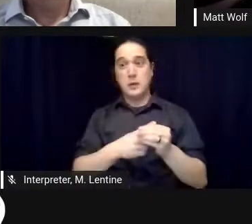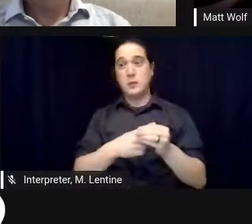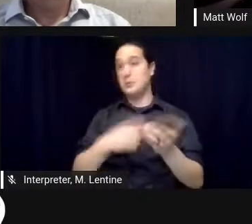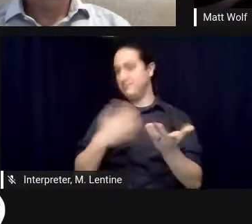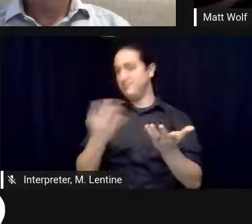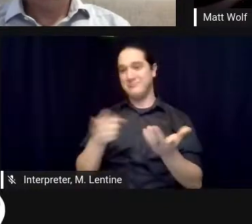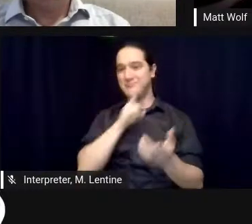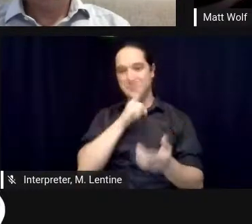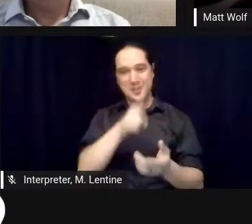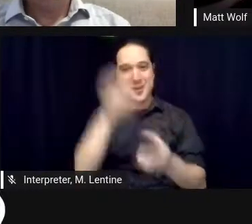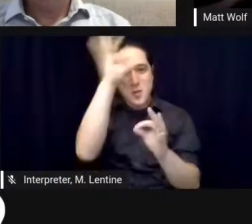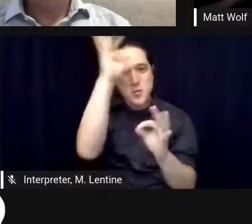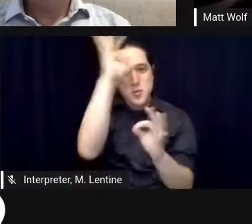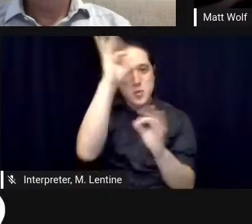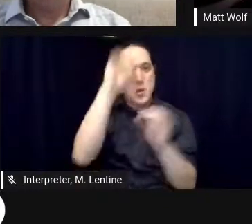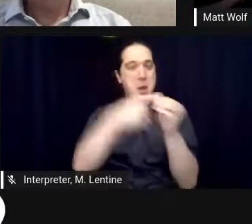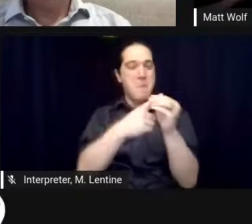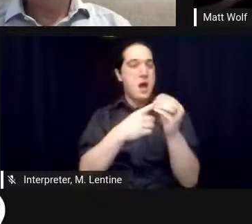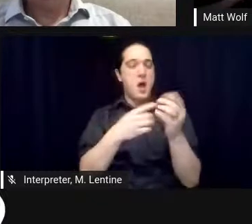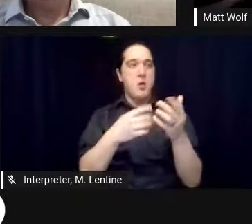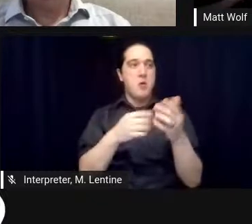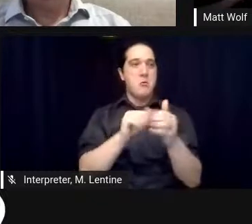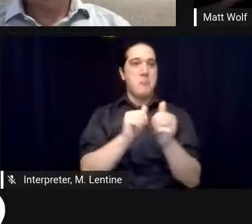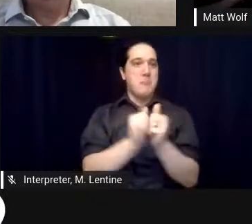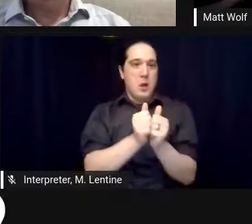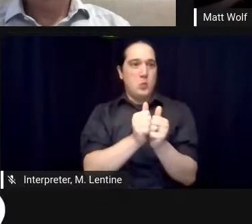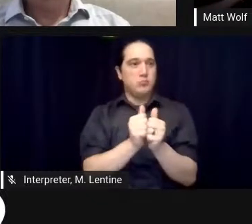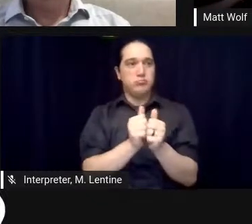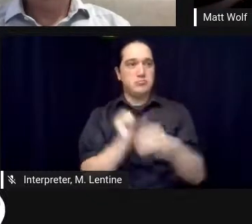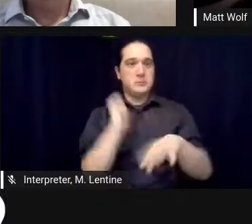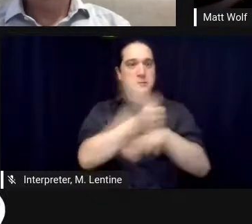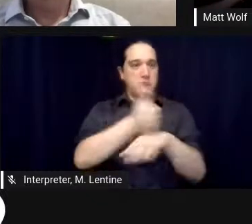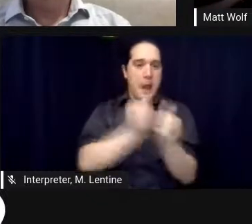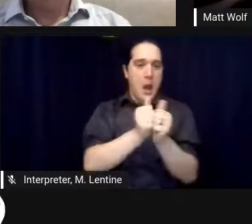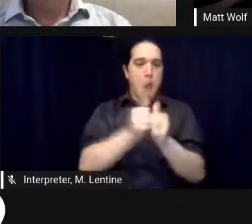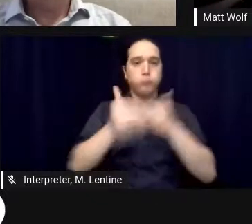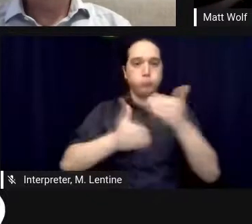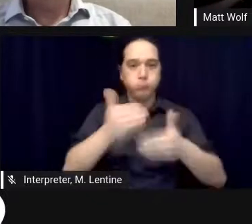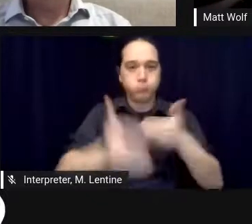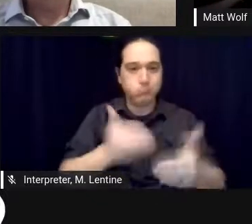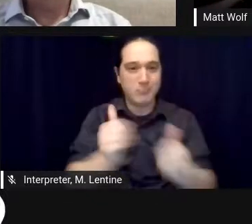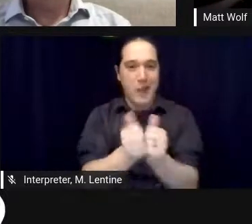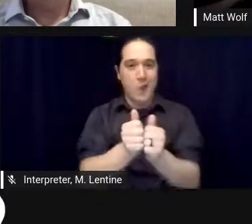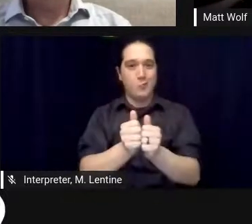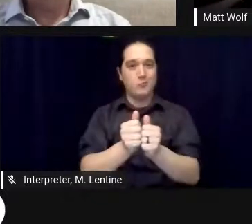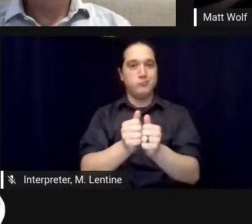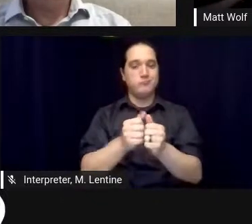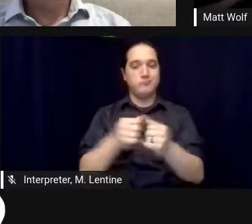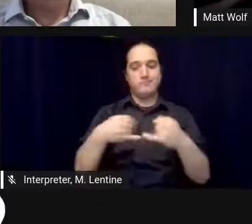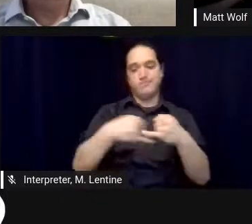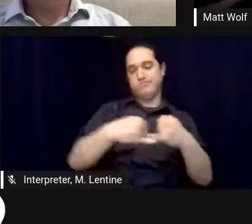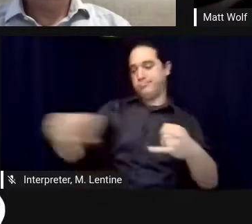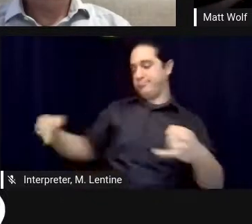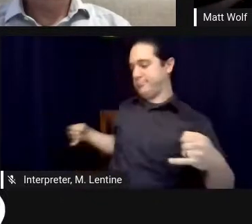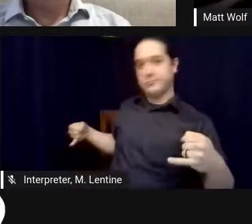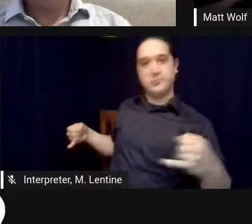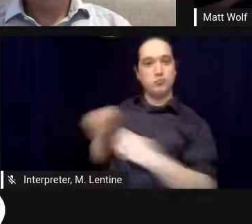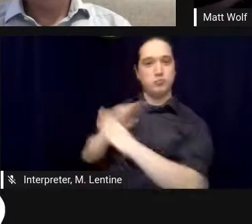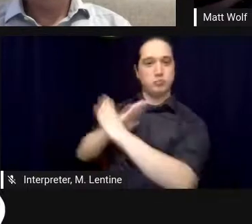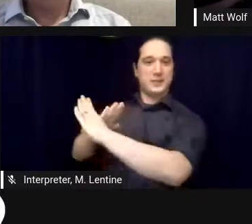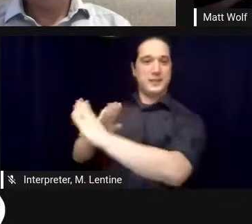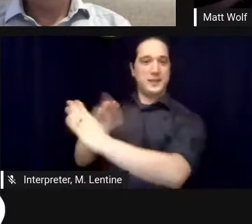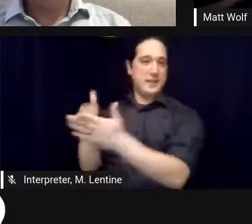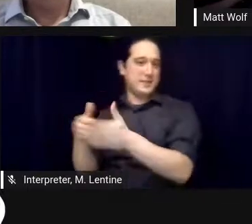in that we could stay in there for two years and you know so the the project became very trivialized i i think the media